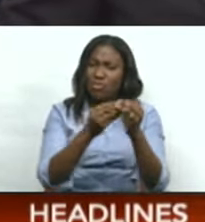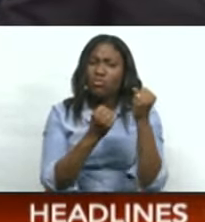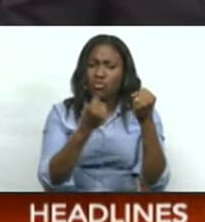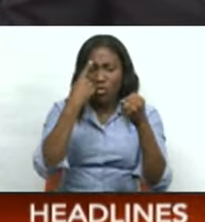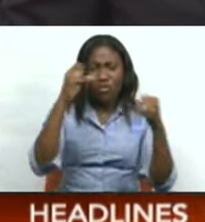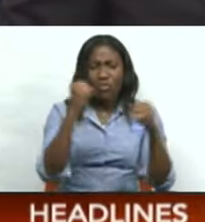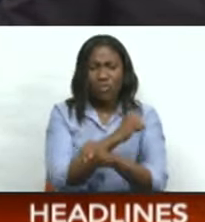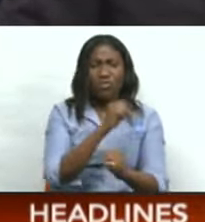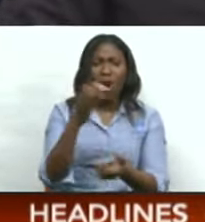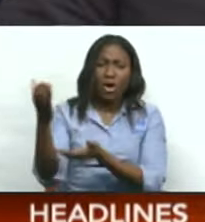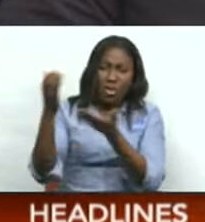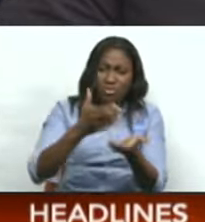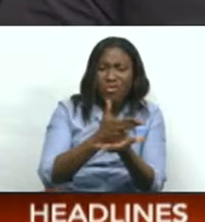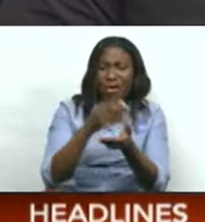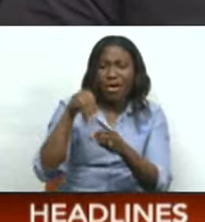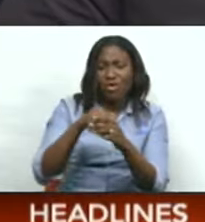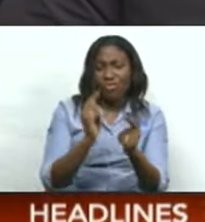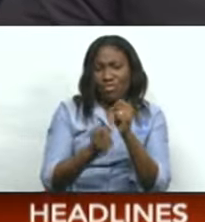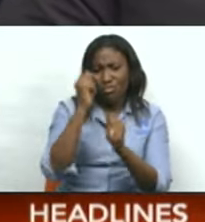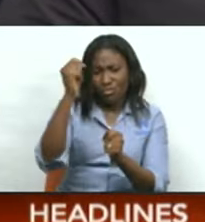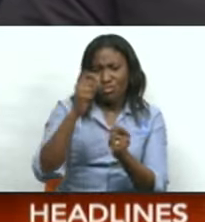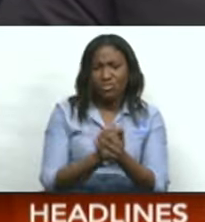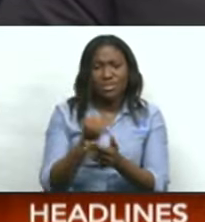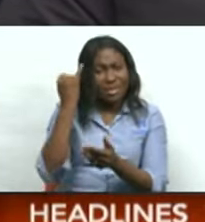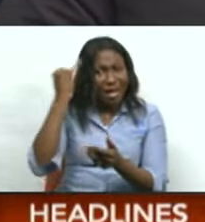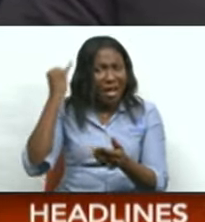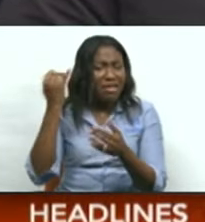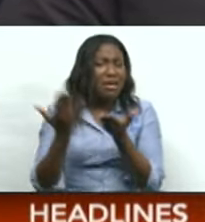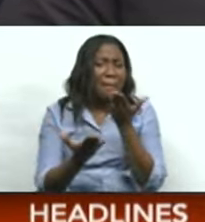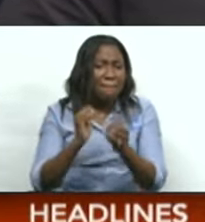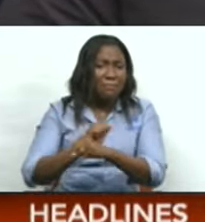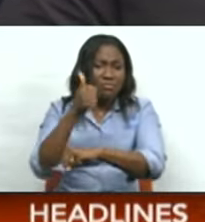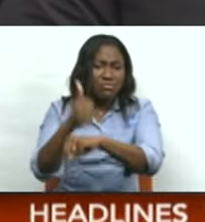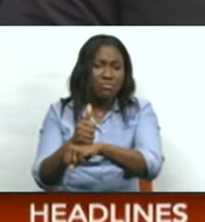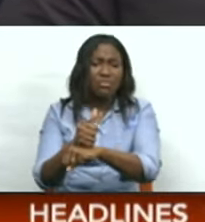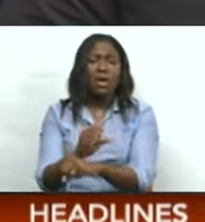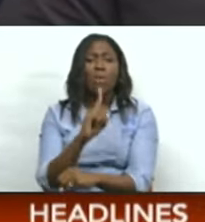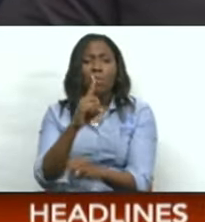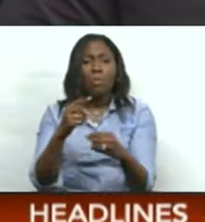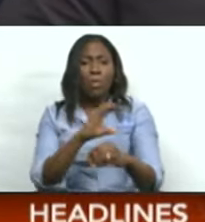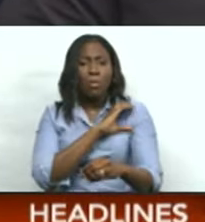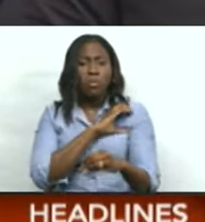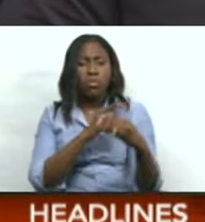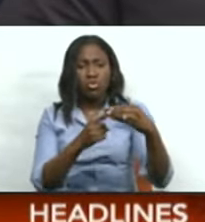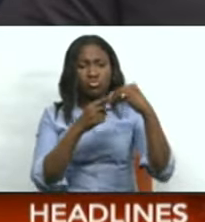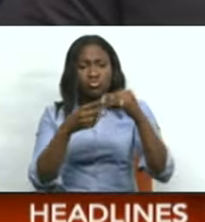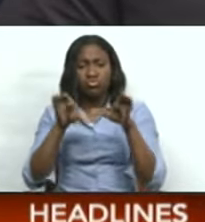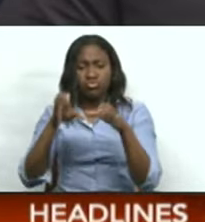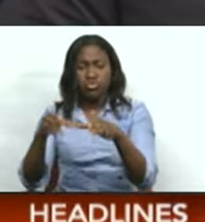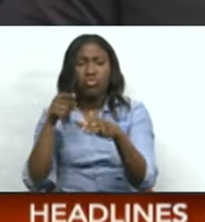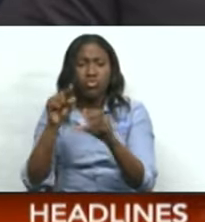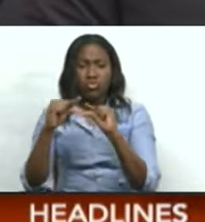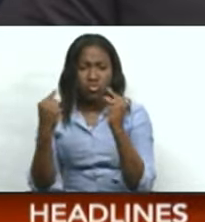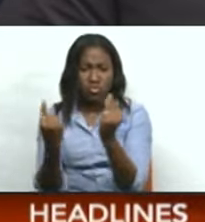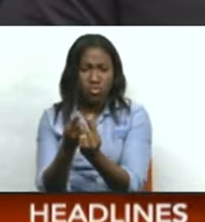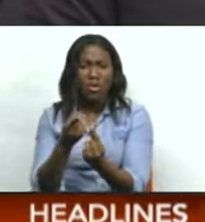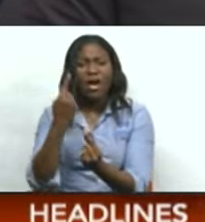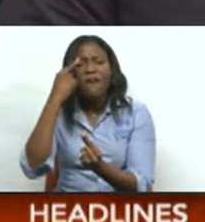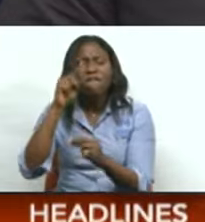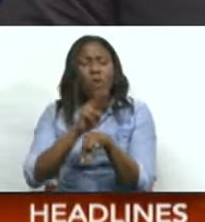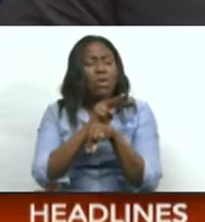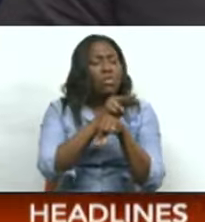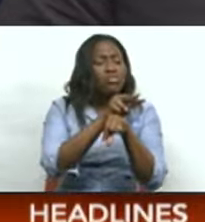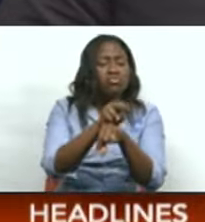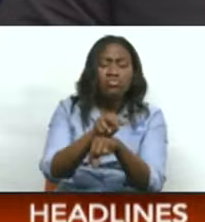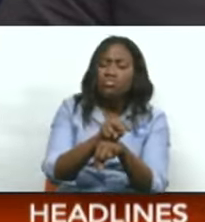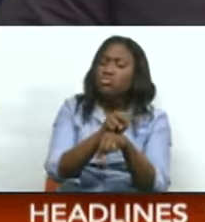illicit firearms. Another recommendation is for the establishment of a police inspectorate. This office will be an oversight body with authority